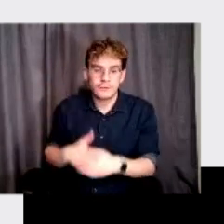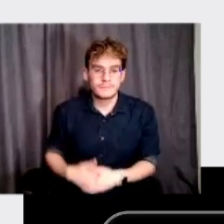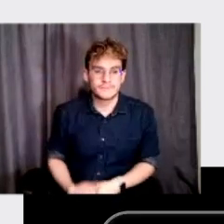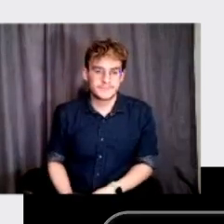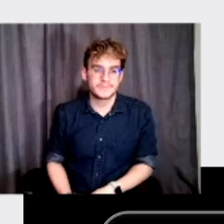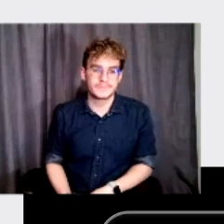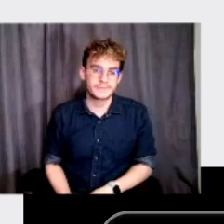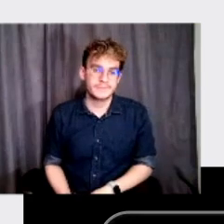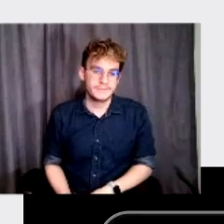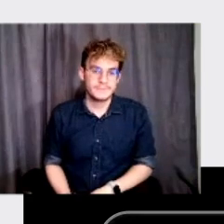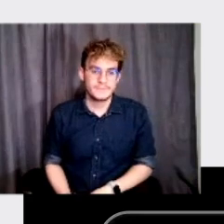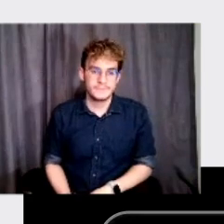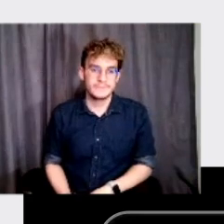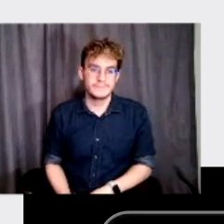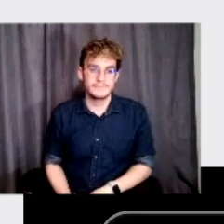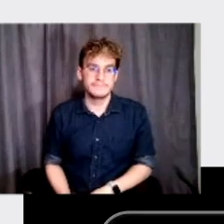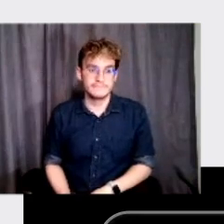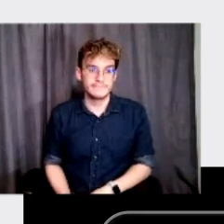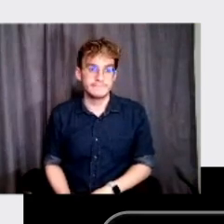Um,